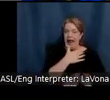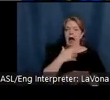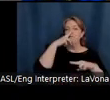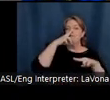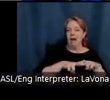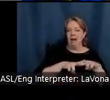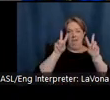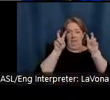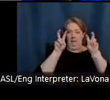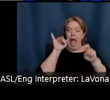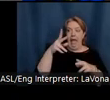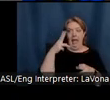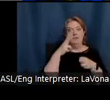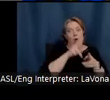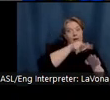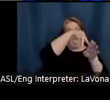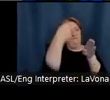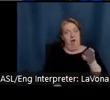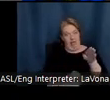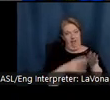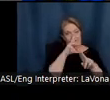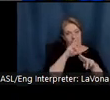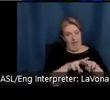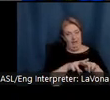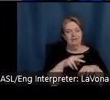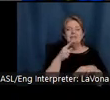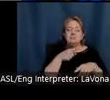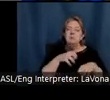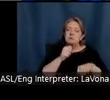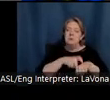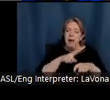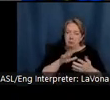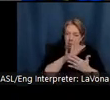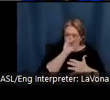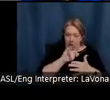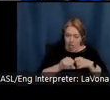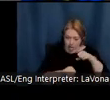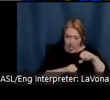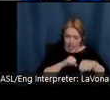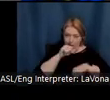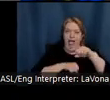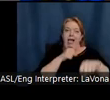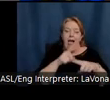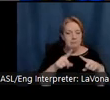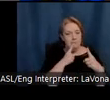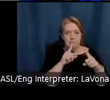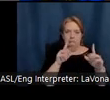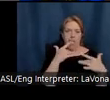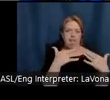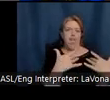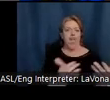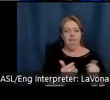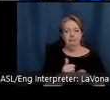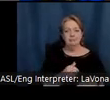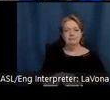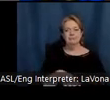some time to learn how to ride a bike, but once he did, he was rolling. Libby goes on to explain that several